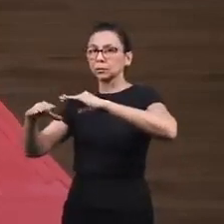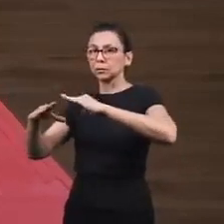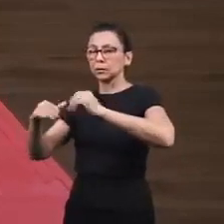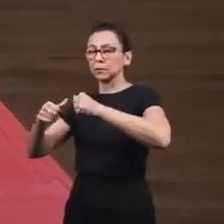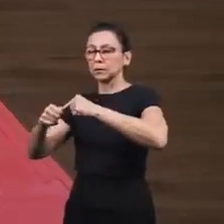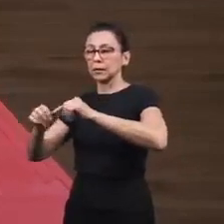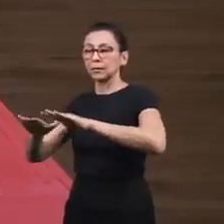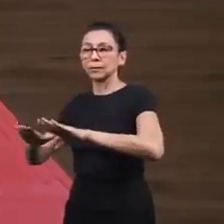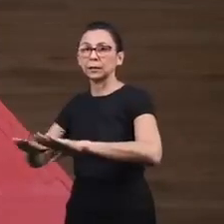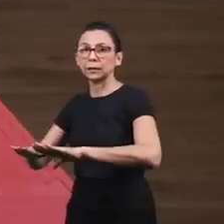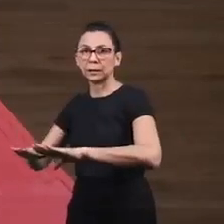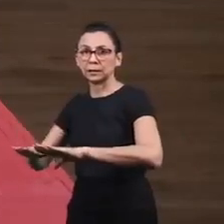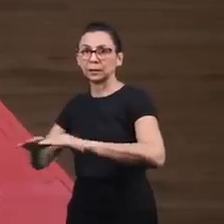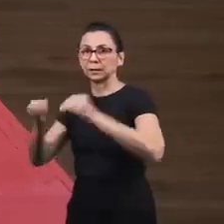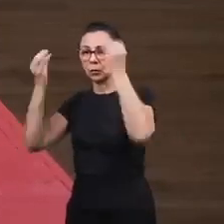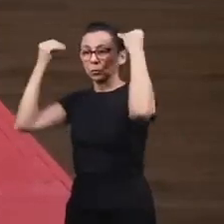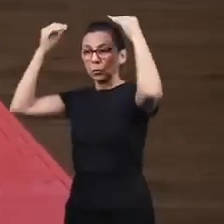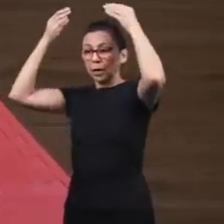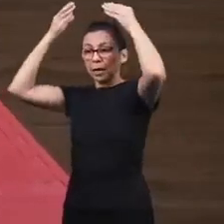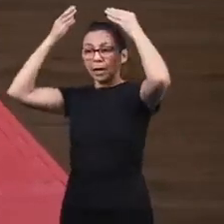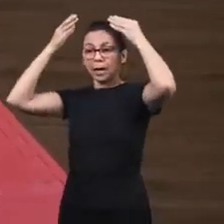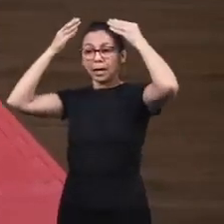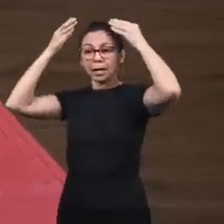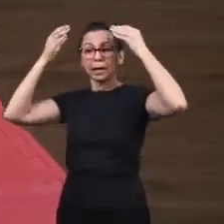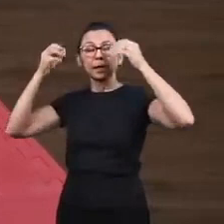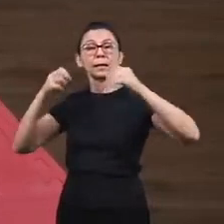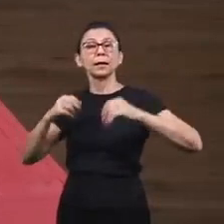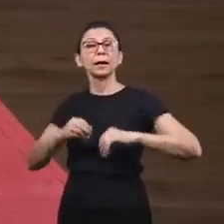the palace of the king into Xerxes.